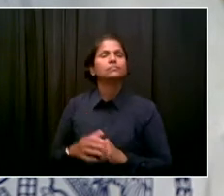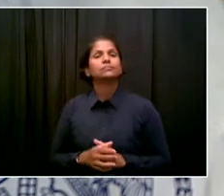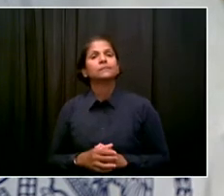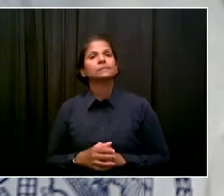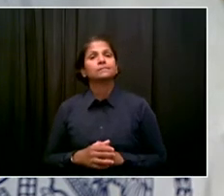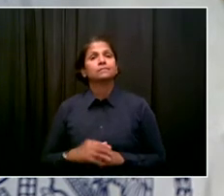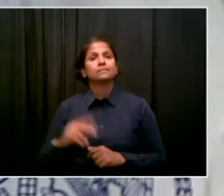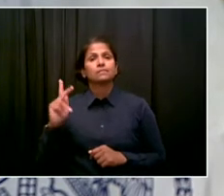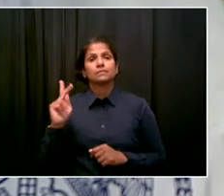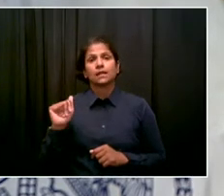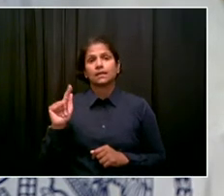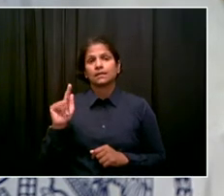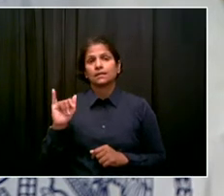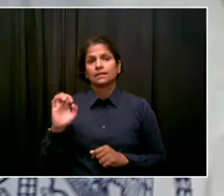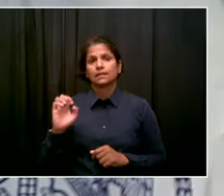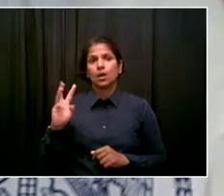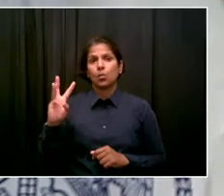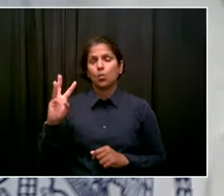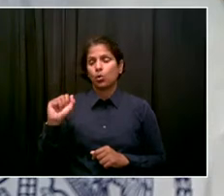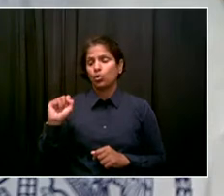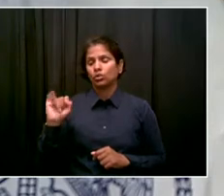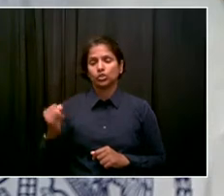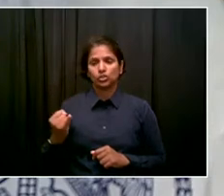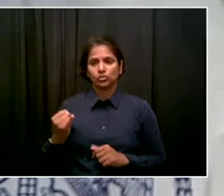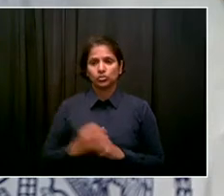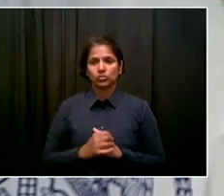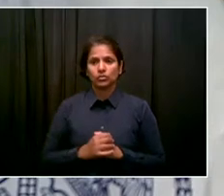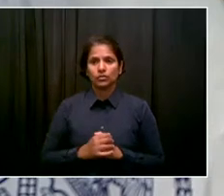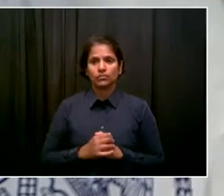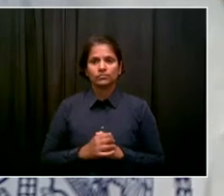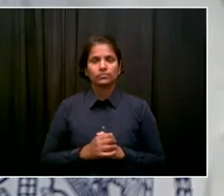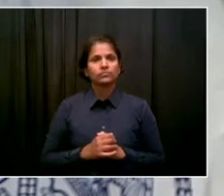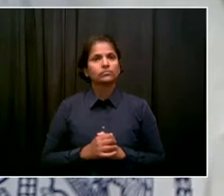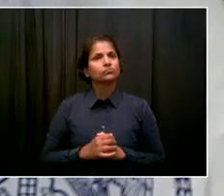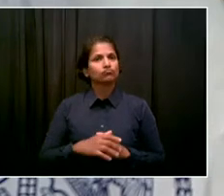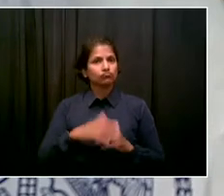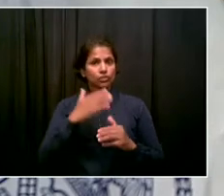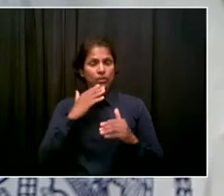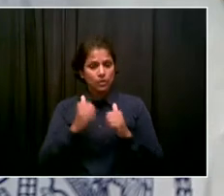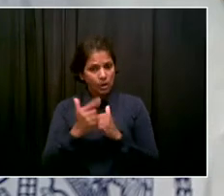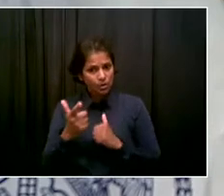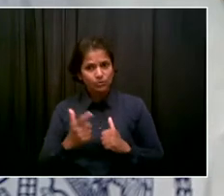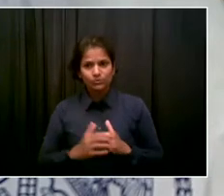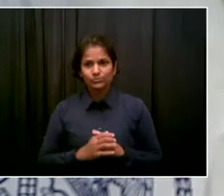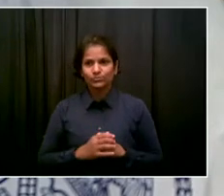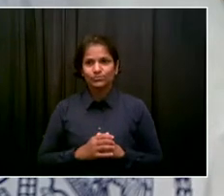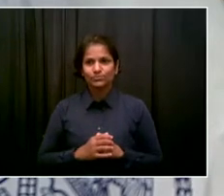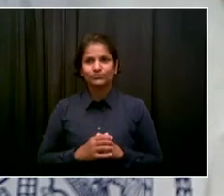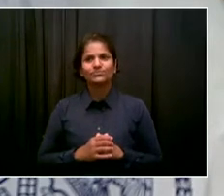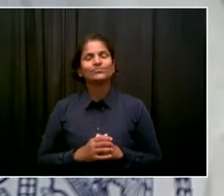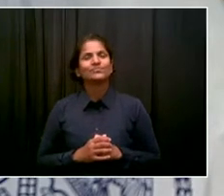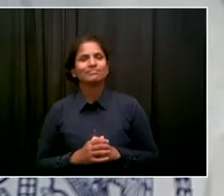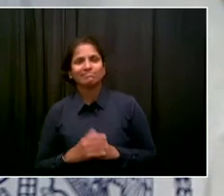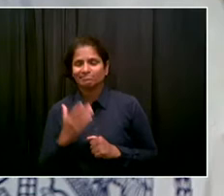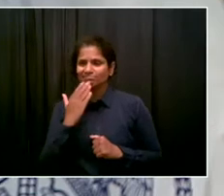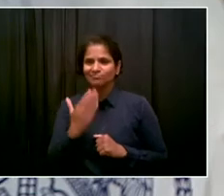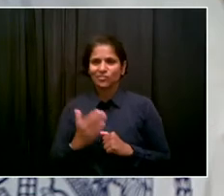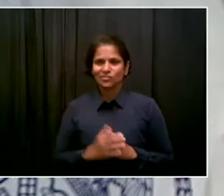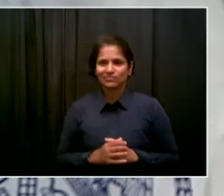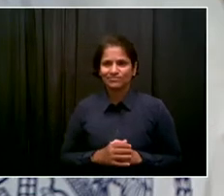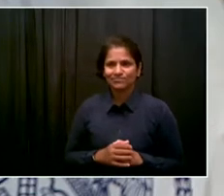Hey, good morning, Mayor de Blasio. How are you? Hey, Katie. How you been? I'm good. I wanted to ask a follow-up on